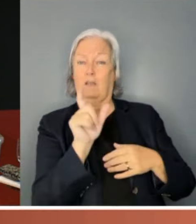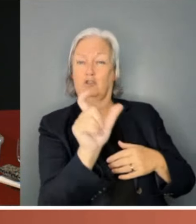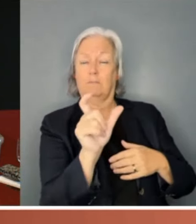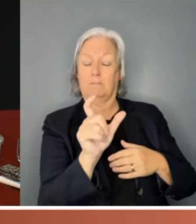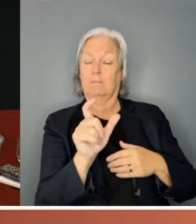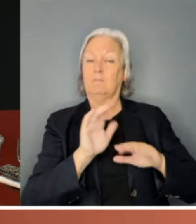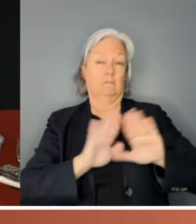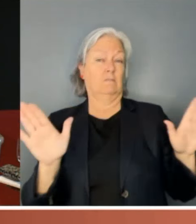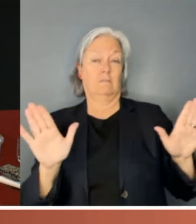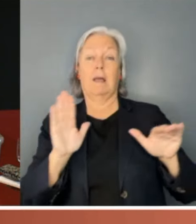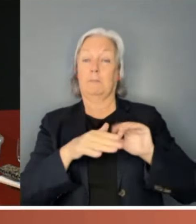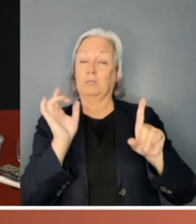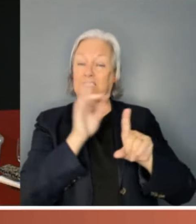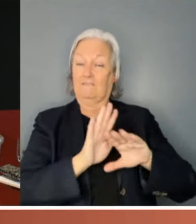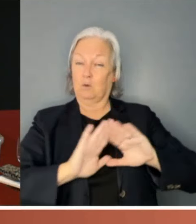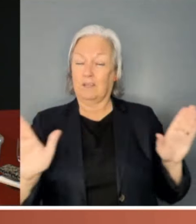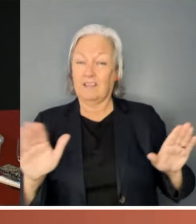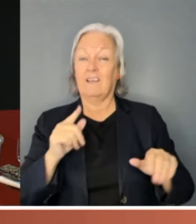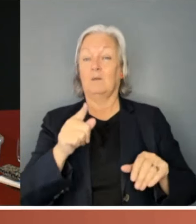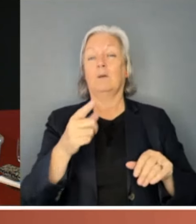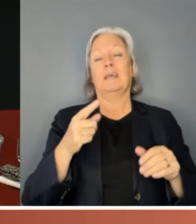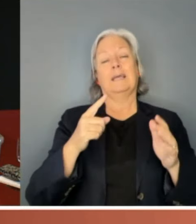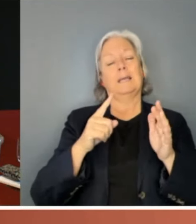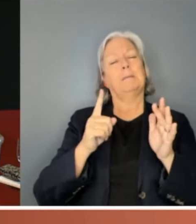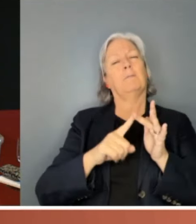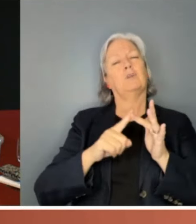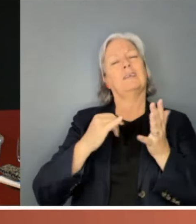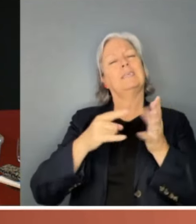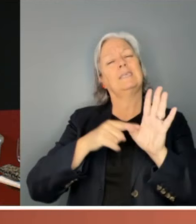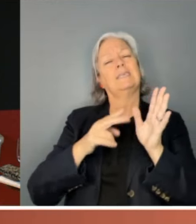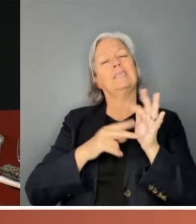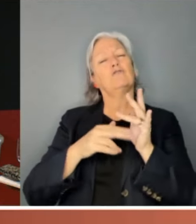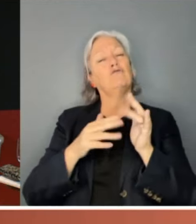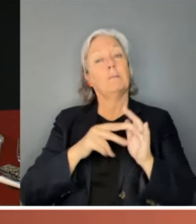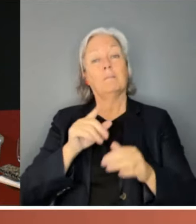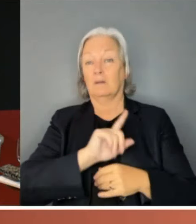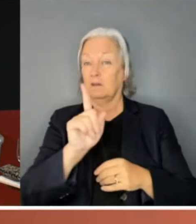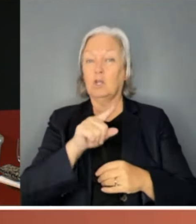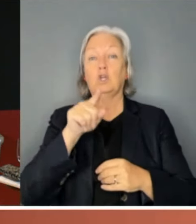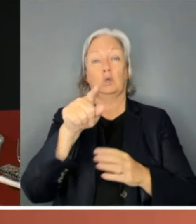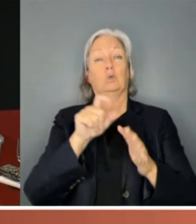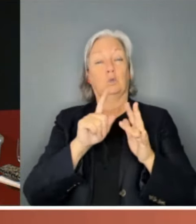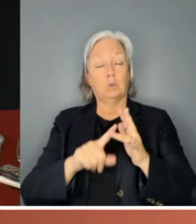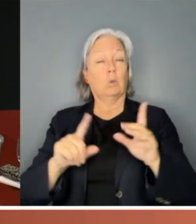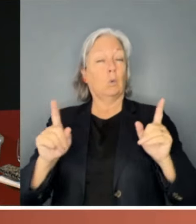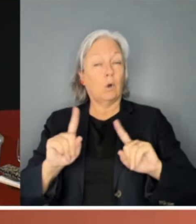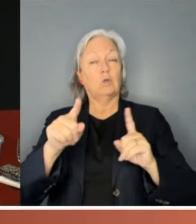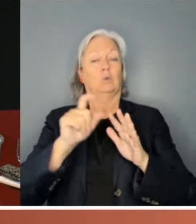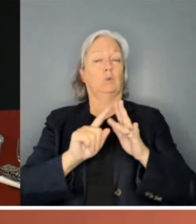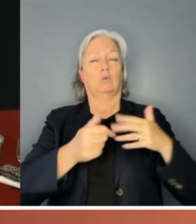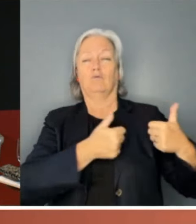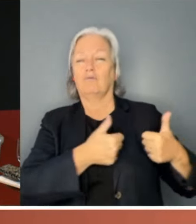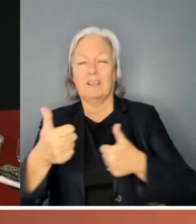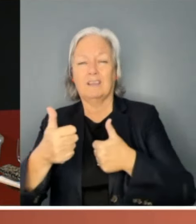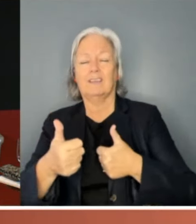yourself. So if you use imposter syndrome, stop because you're not an imposter. You're doing whatever it is and you're doing it well and don't say